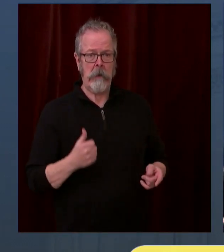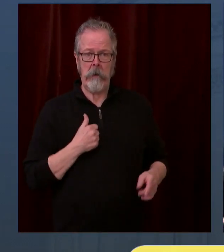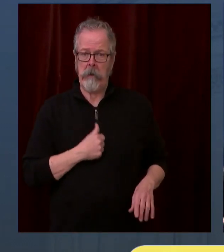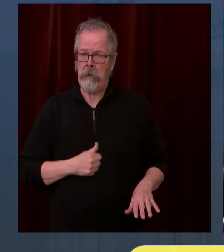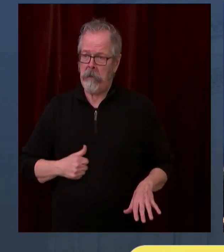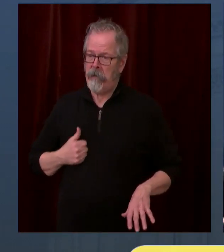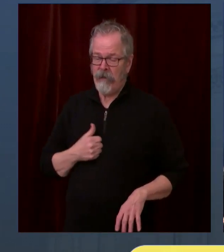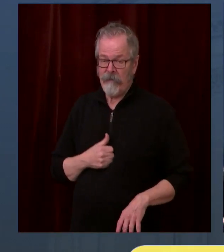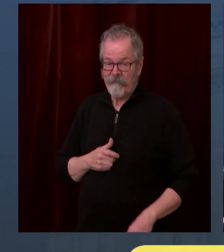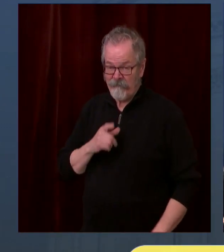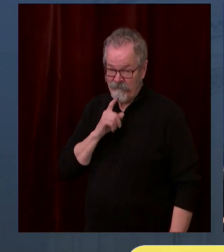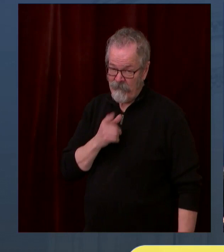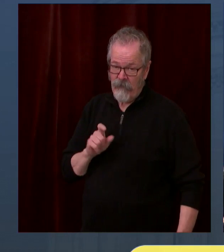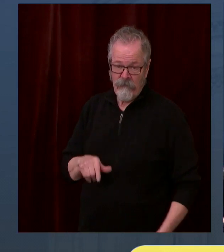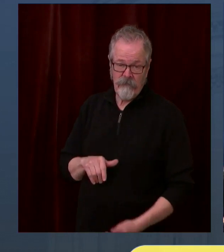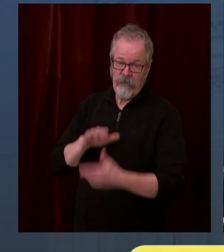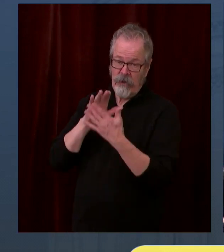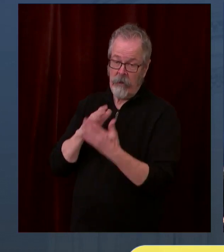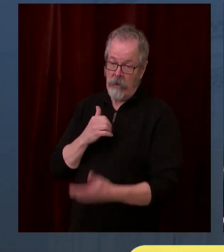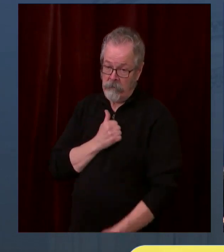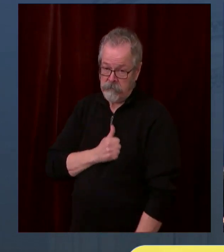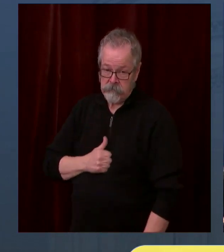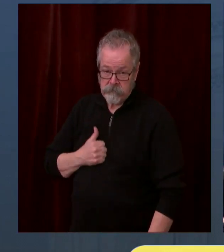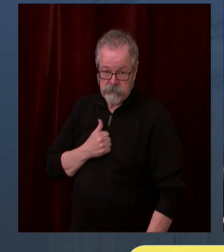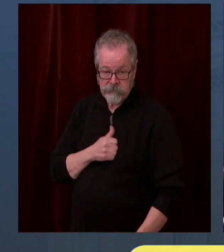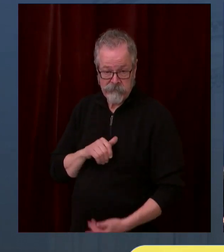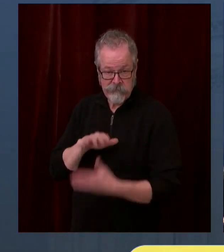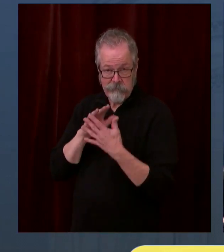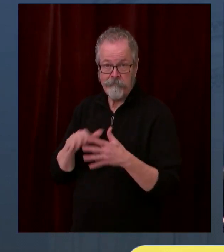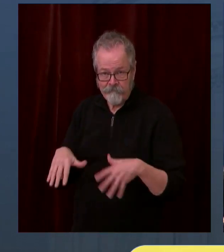frustrations to eventually get everybody vaccinated.